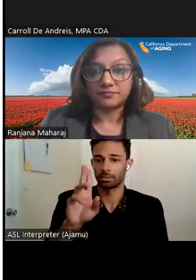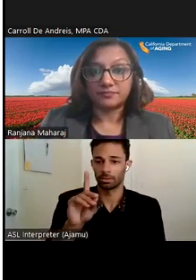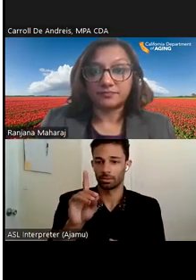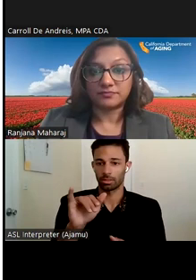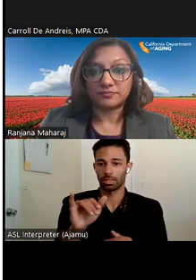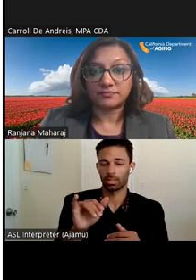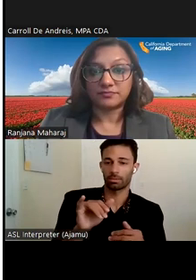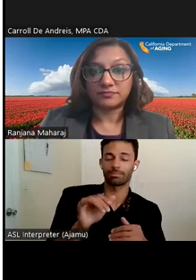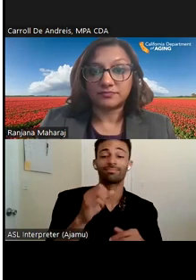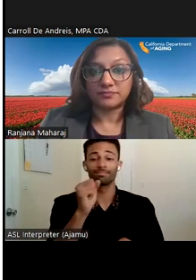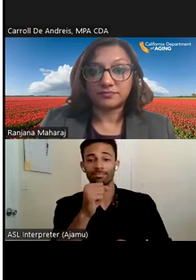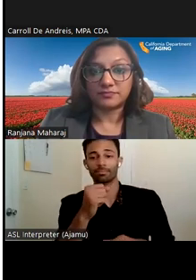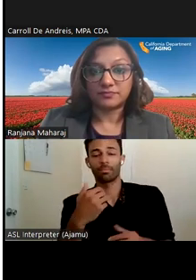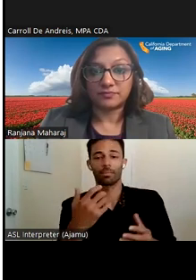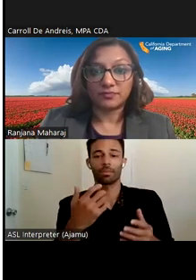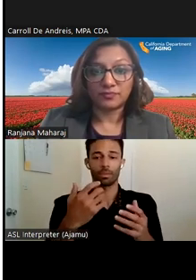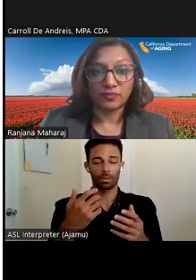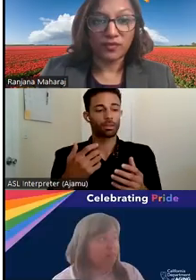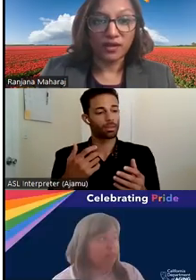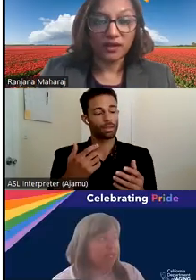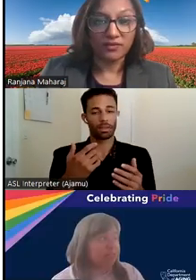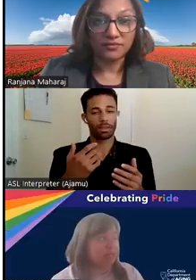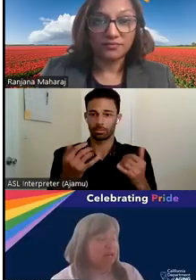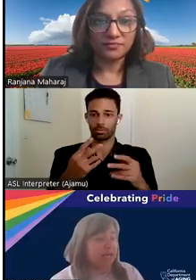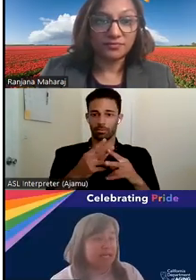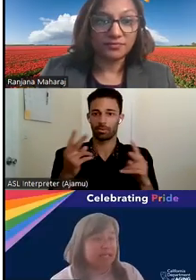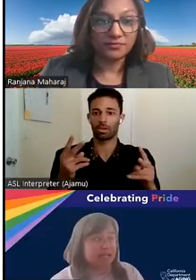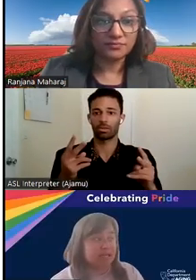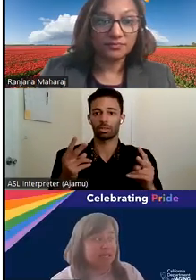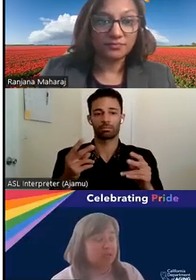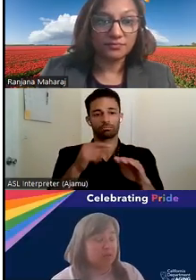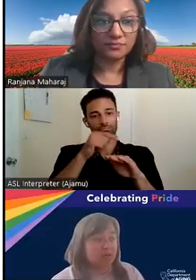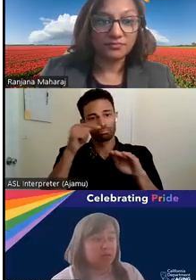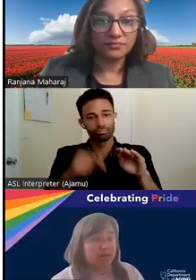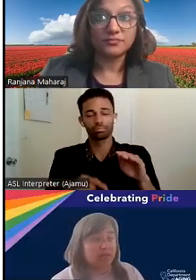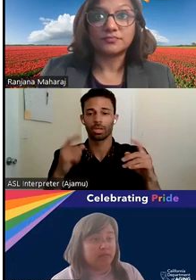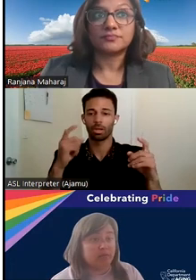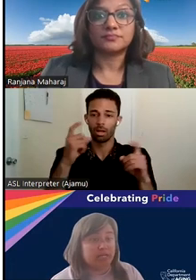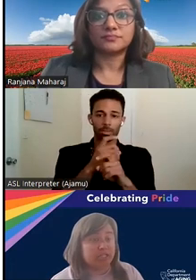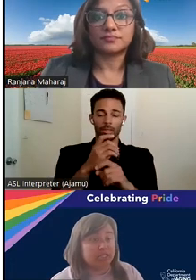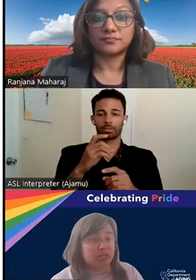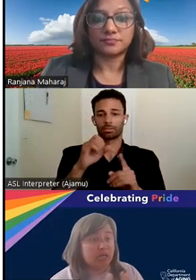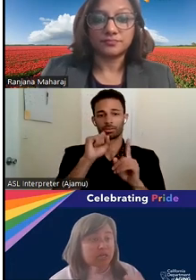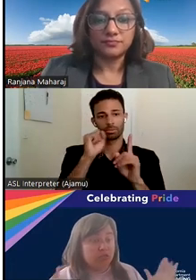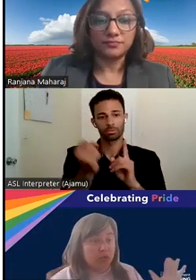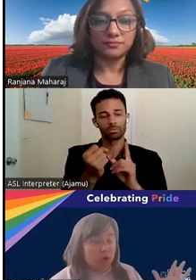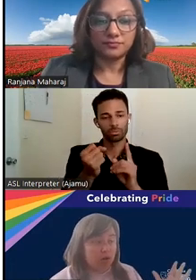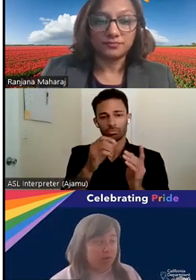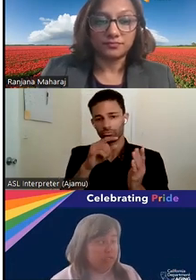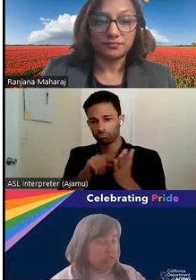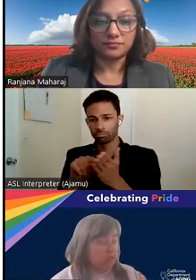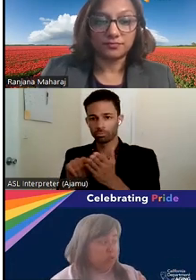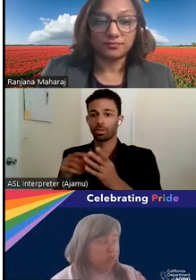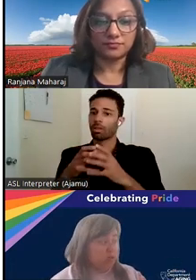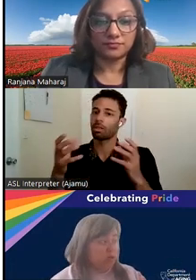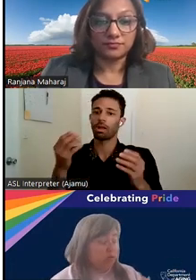mentioned, this has been a very robust study of very complex case studies with a lot of information for all